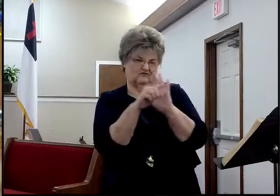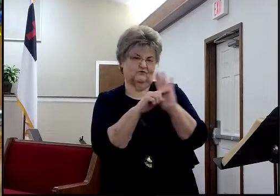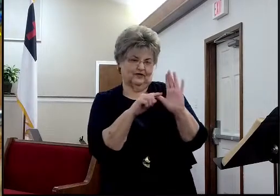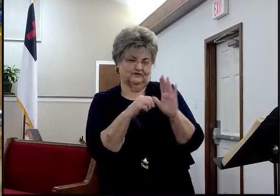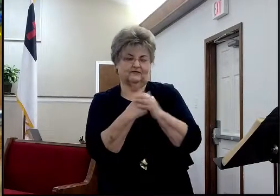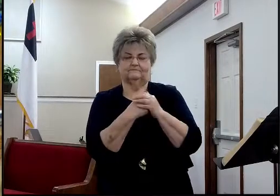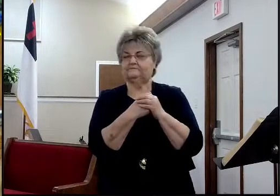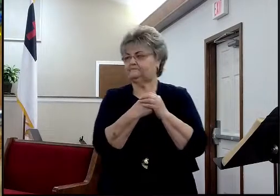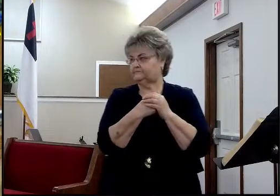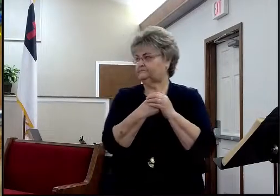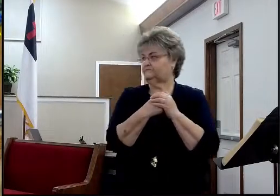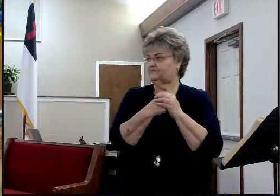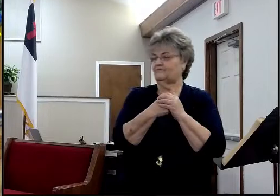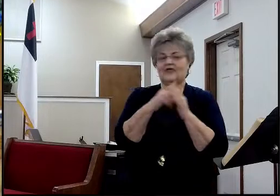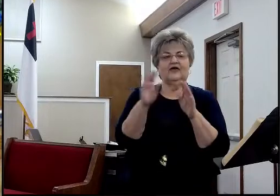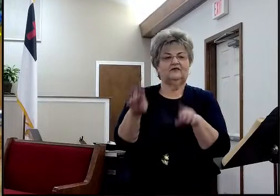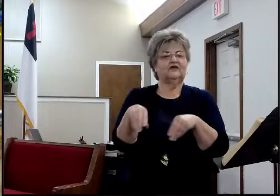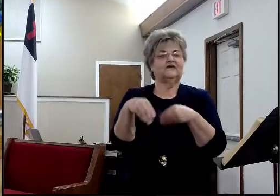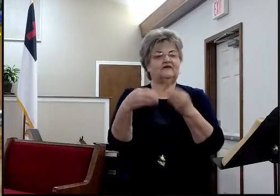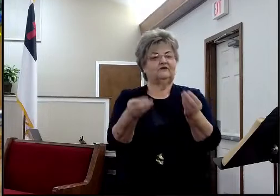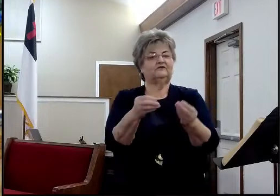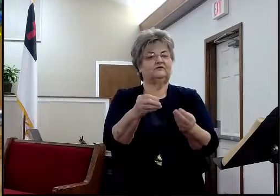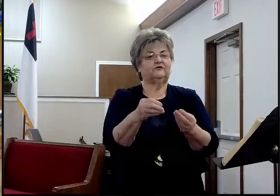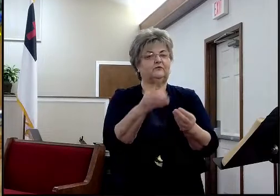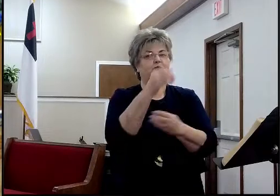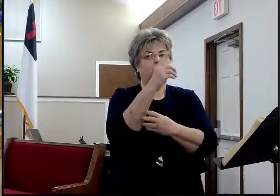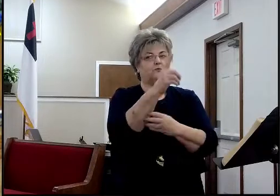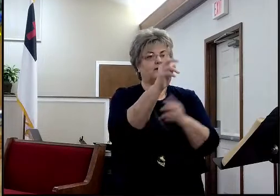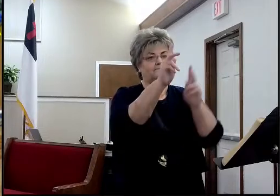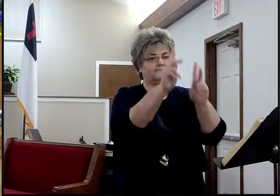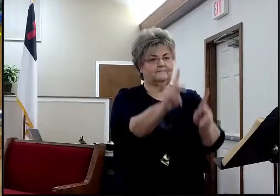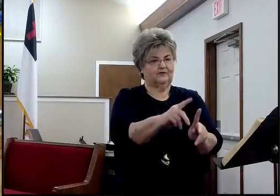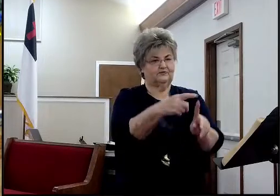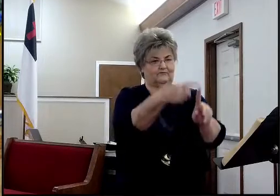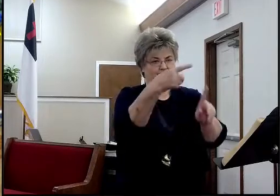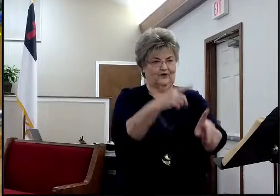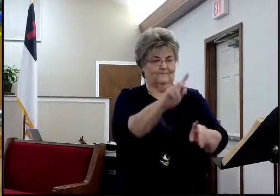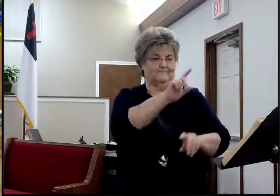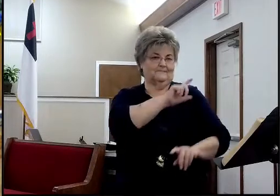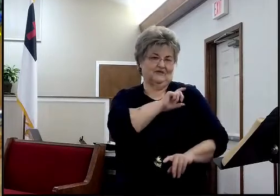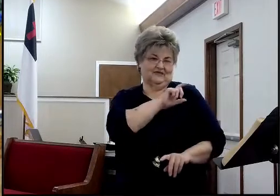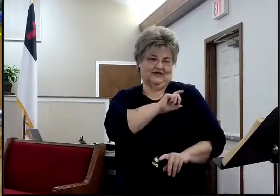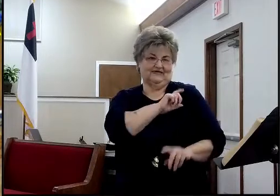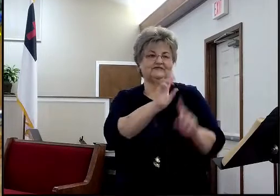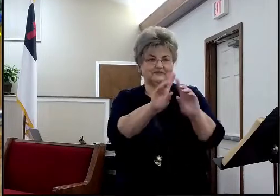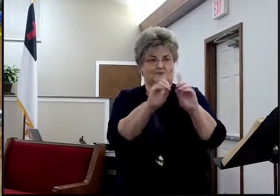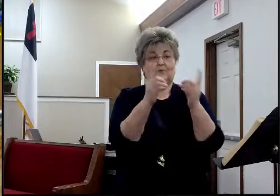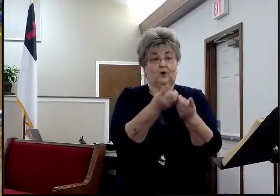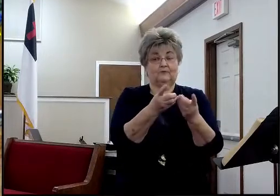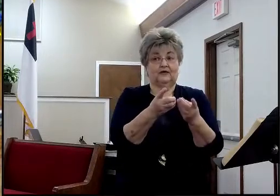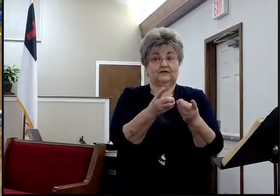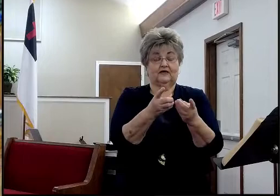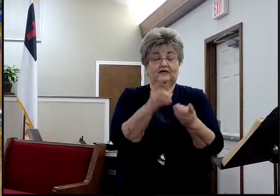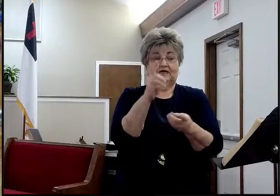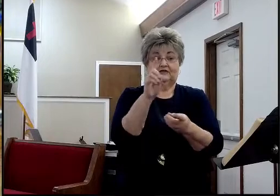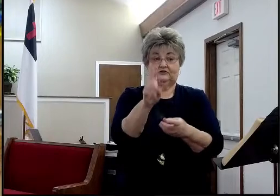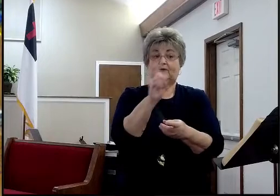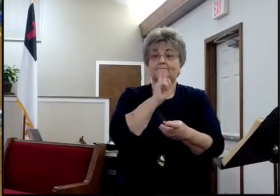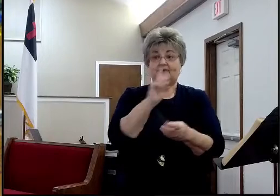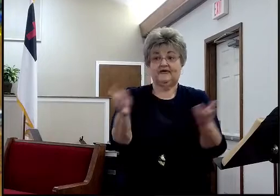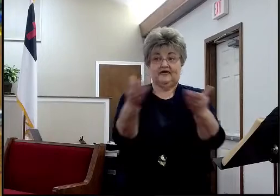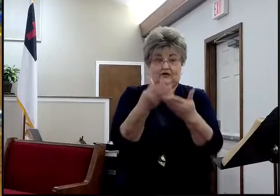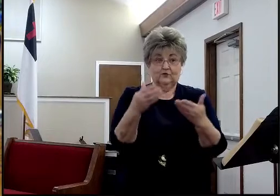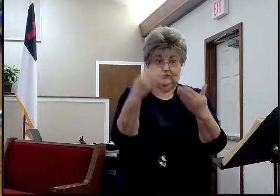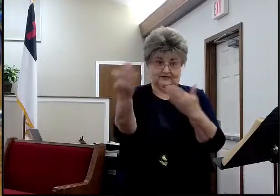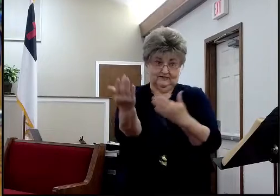then not be afraid of the power? And so it's the whole verse. I just thought you would be interested in seeing that. Because y didn't get to see it last year. I just handed it to them.